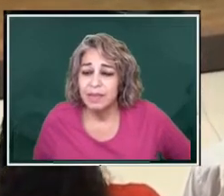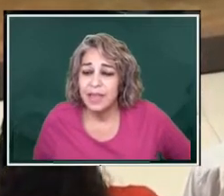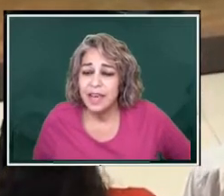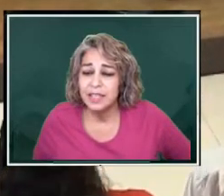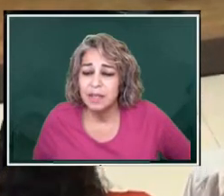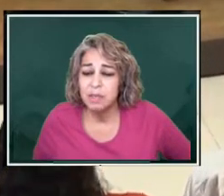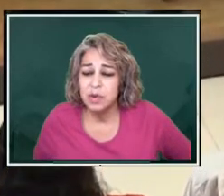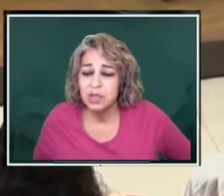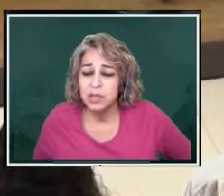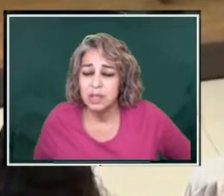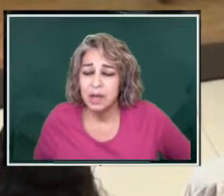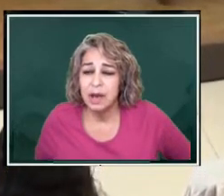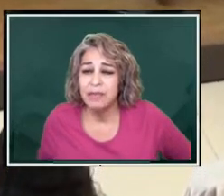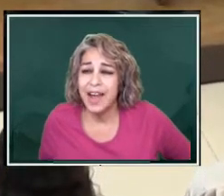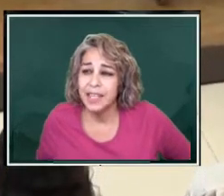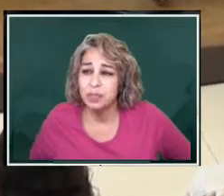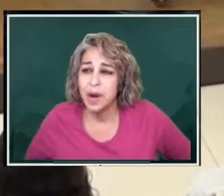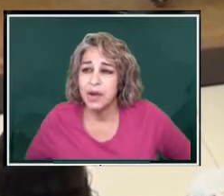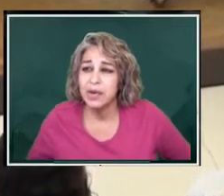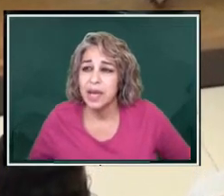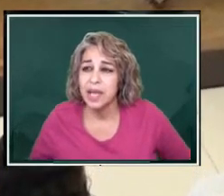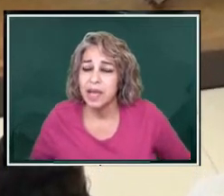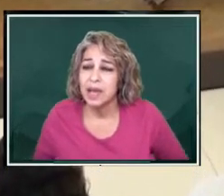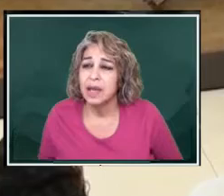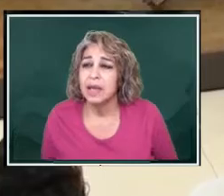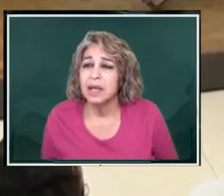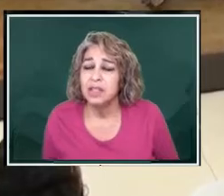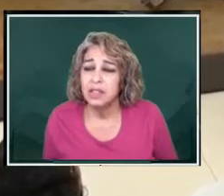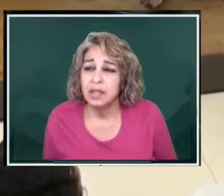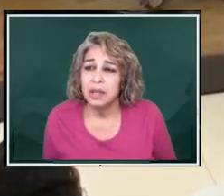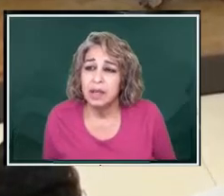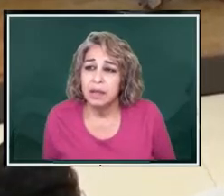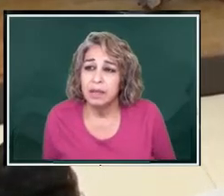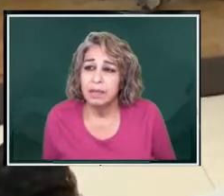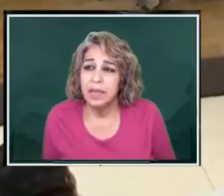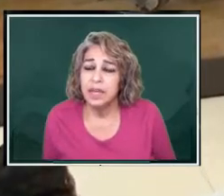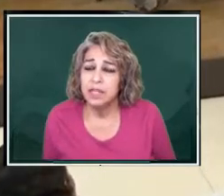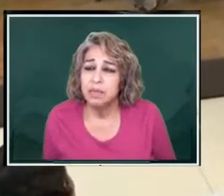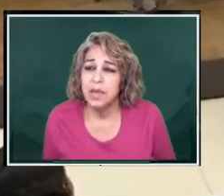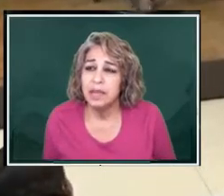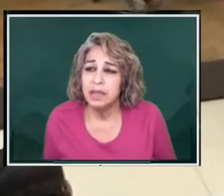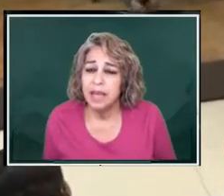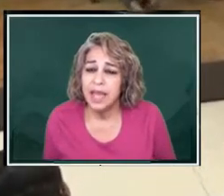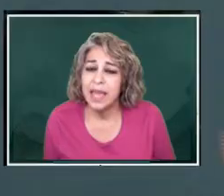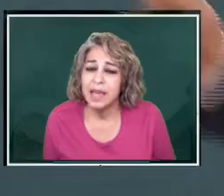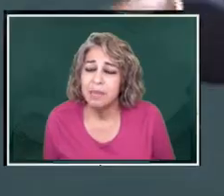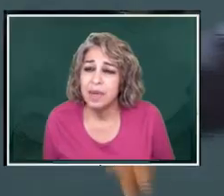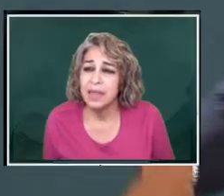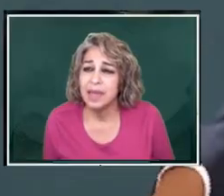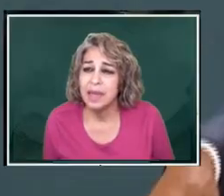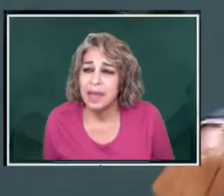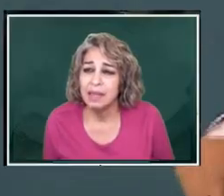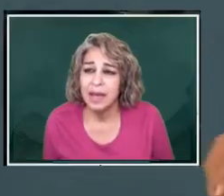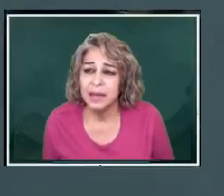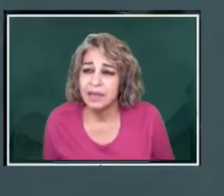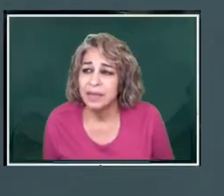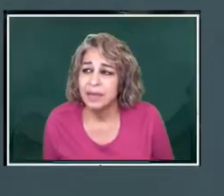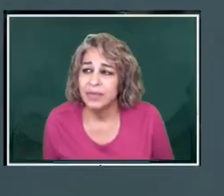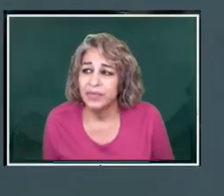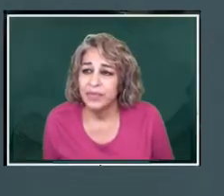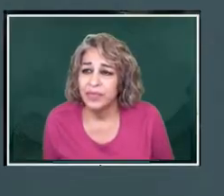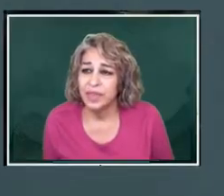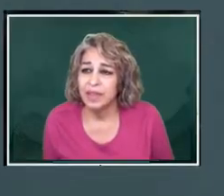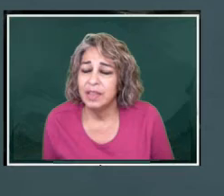That is the most of highest priority than to be in the lake and be thinking that